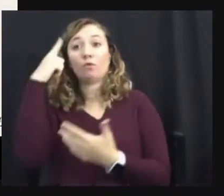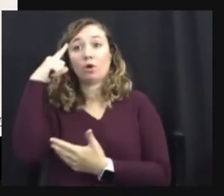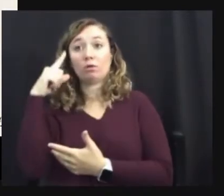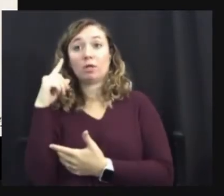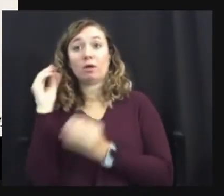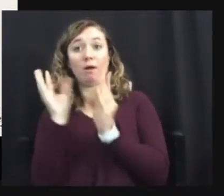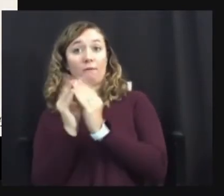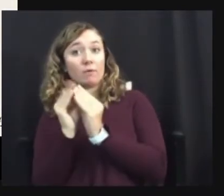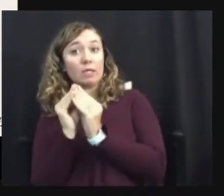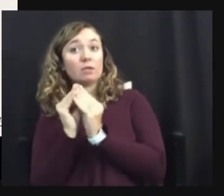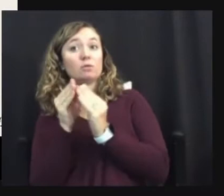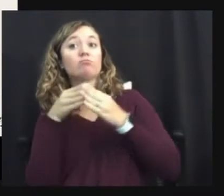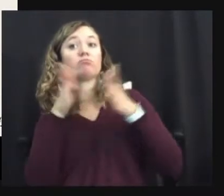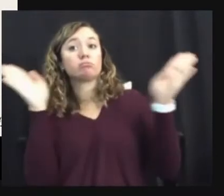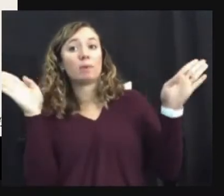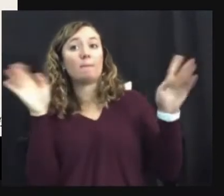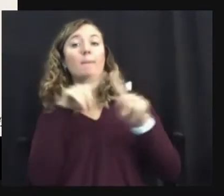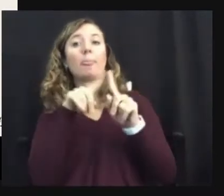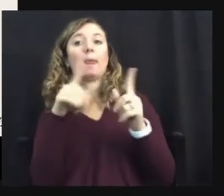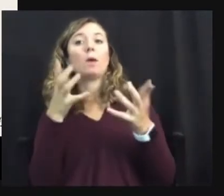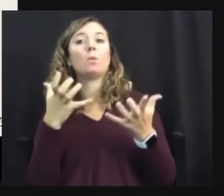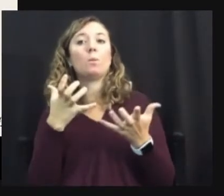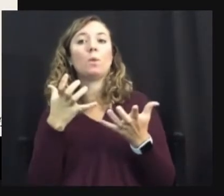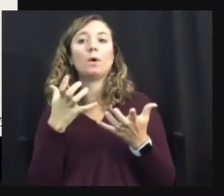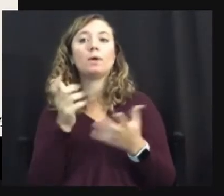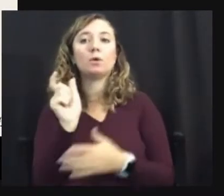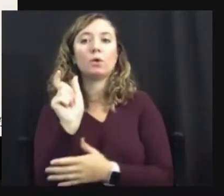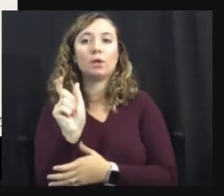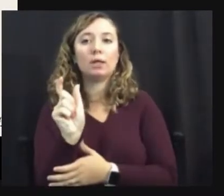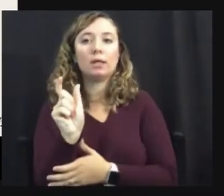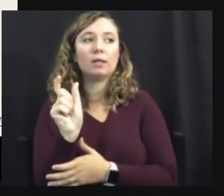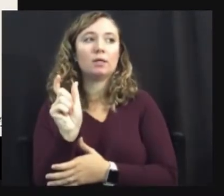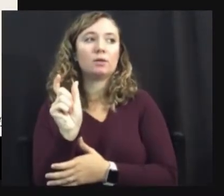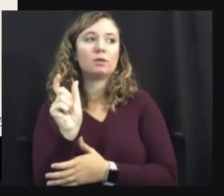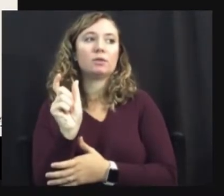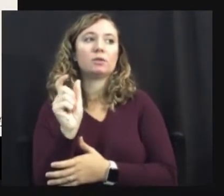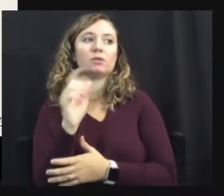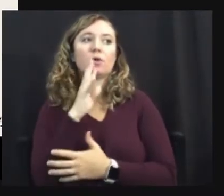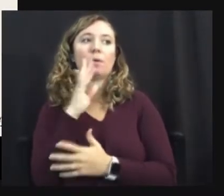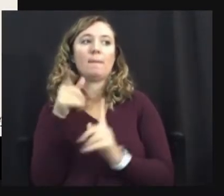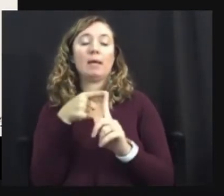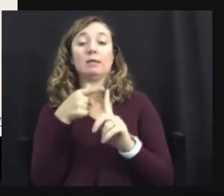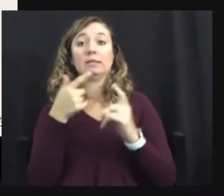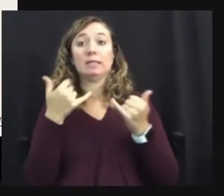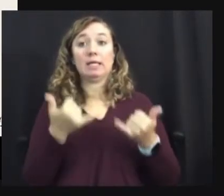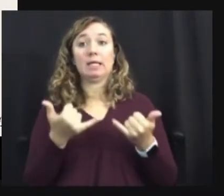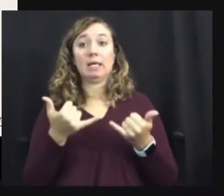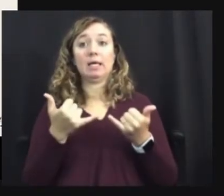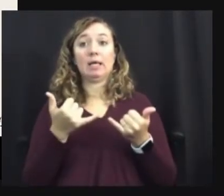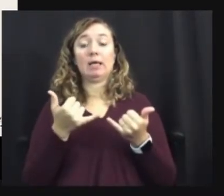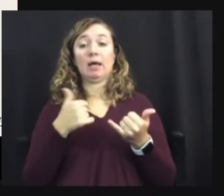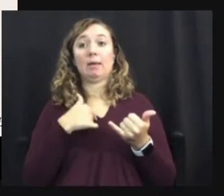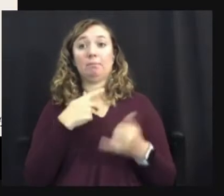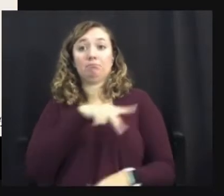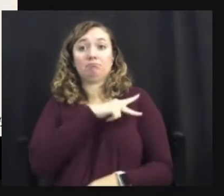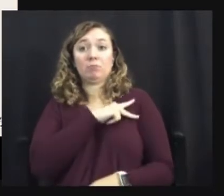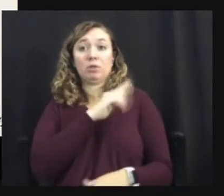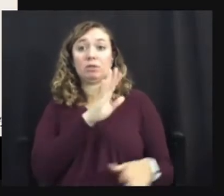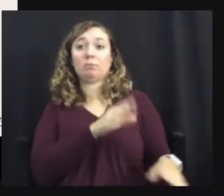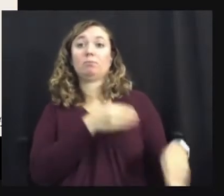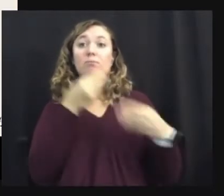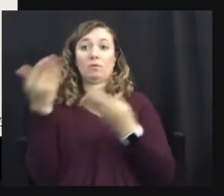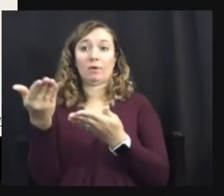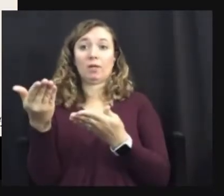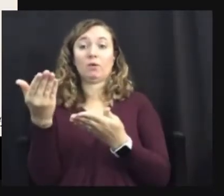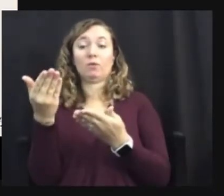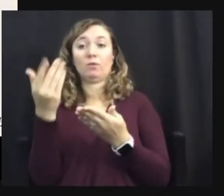And I want to address just a little bit, the, um, accommodations that I'm personally providing in my segment.